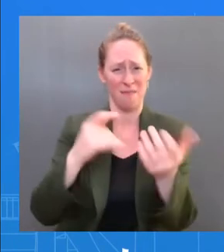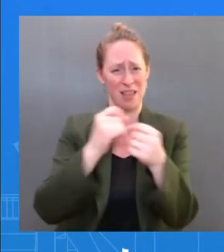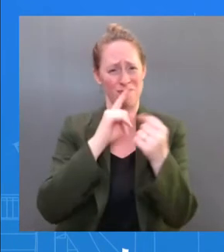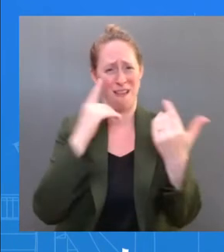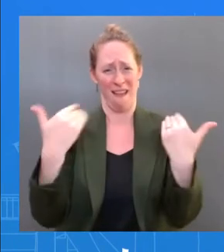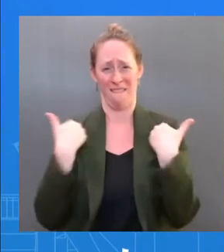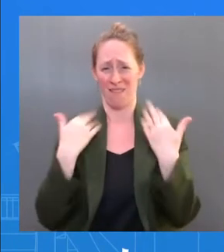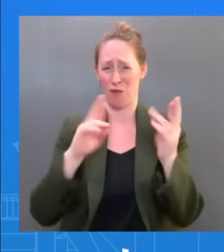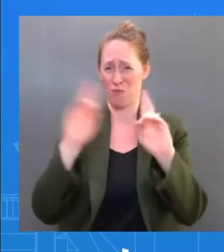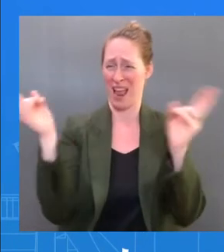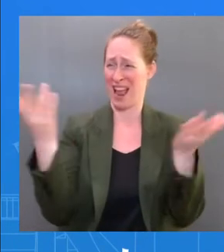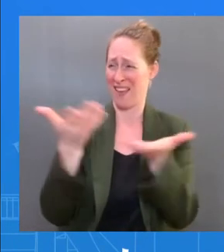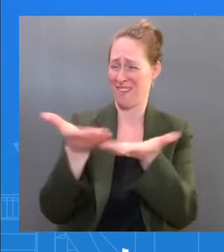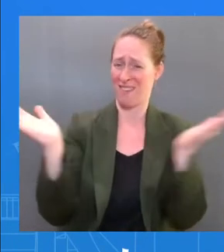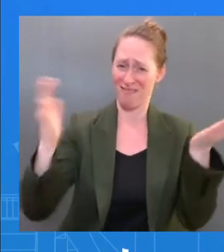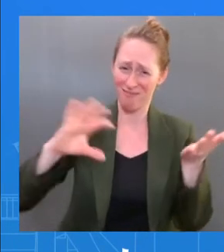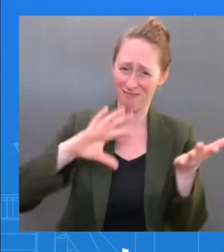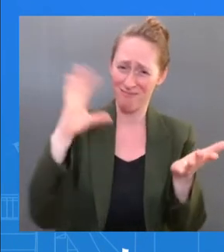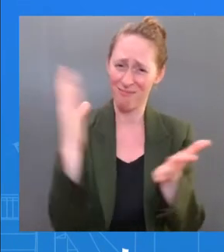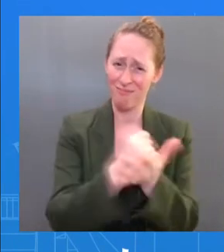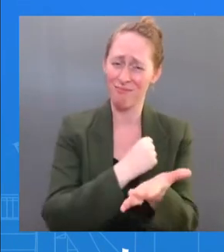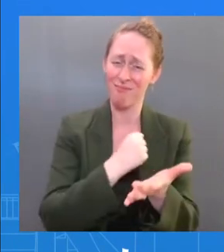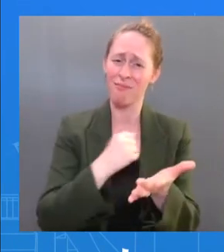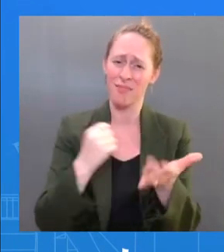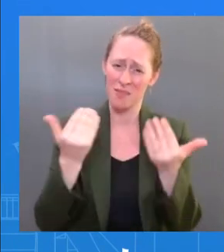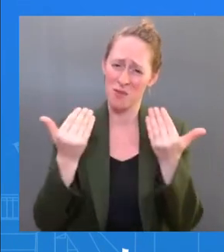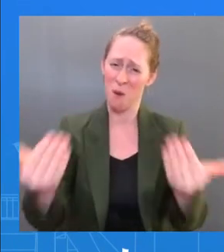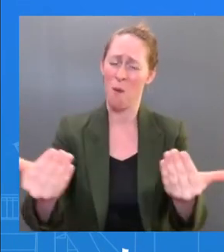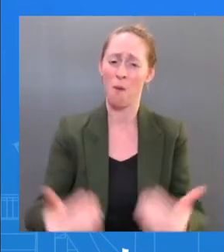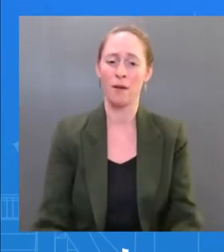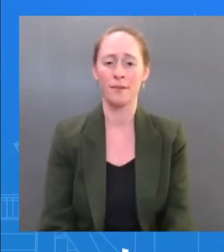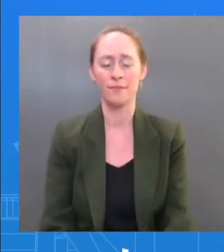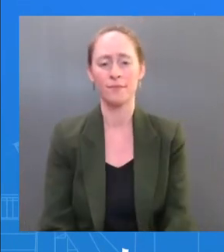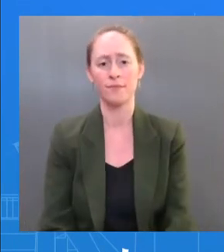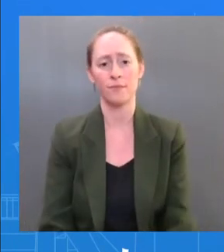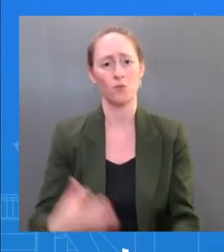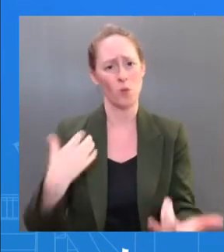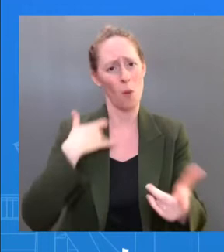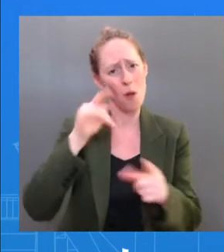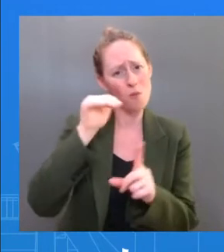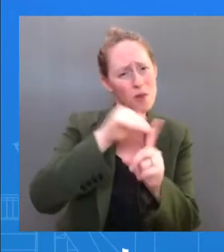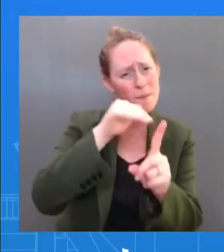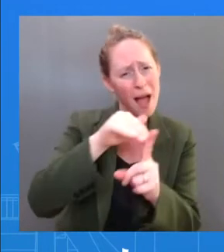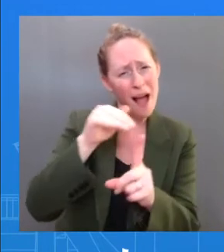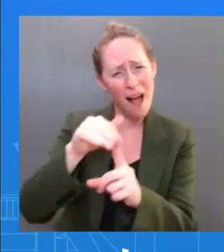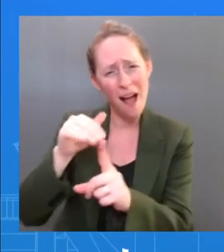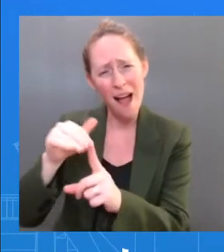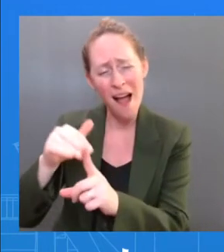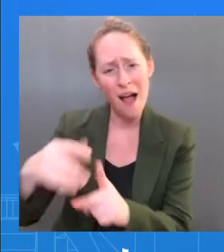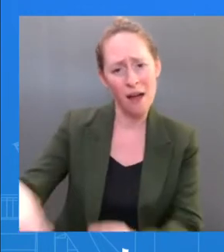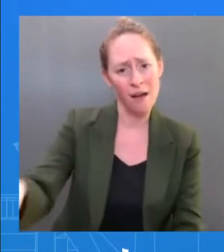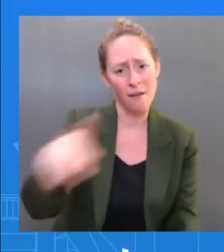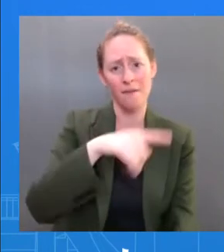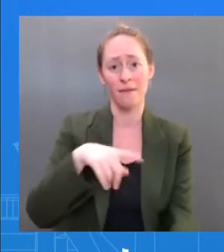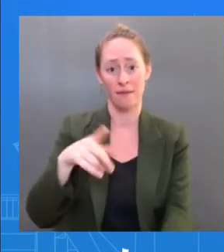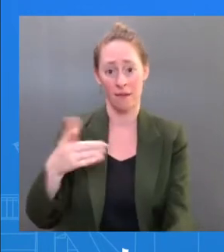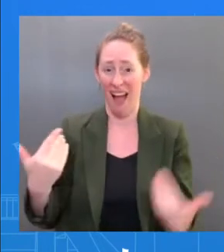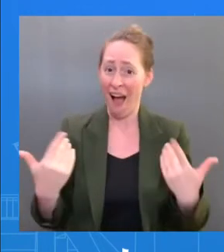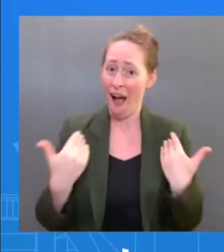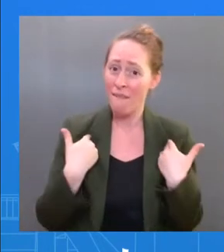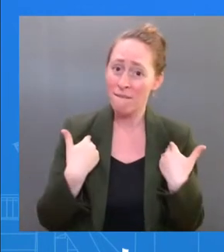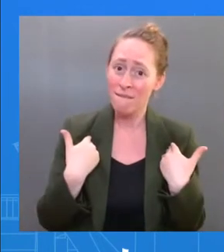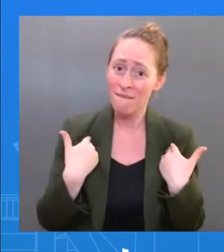moment to remind everybody of that and to remind everybody to avail themselves of that. Get vaccinated. If you have a breakthrough infection,